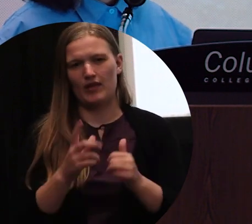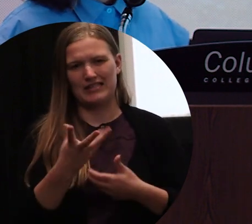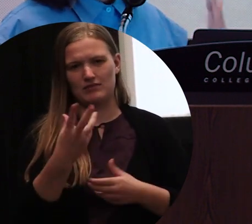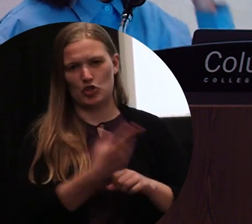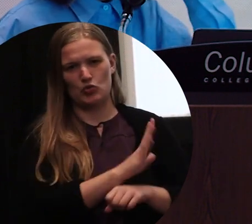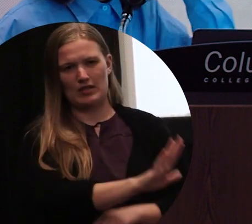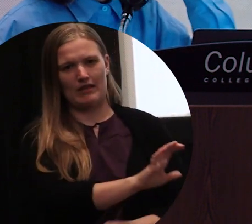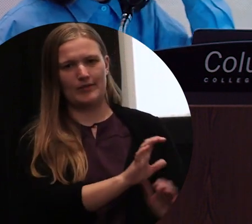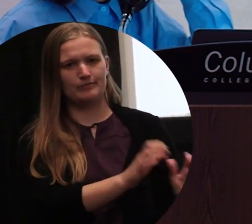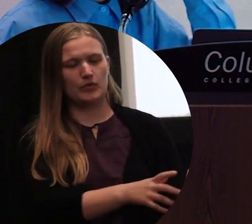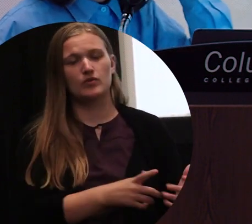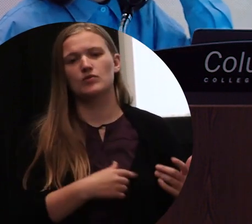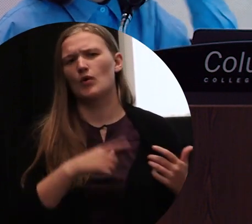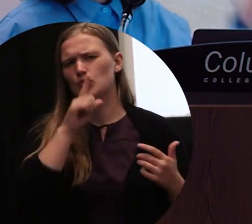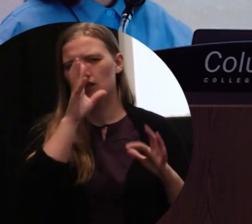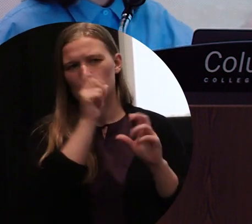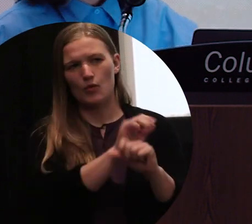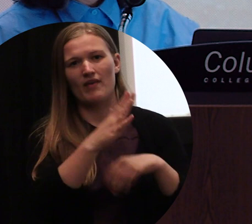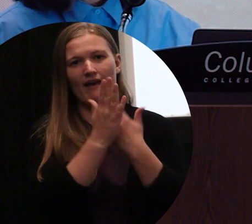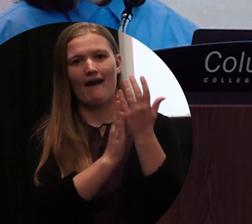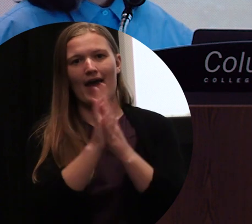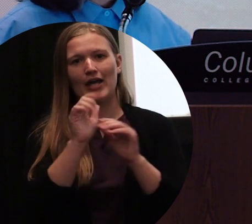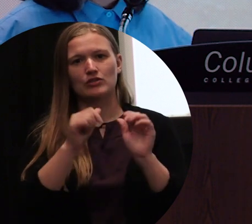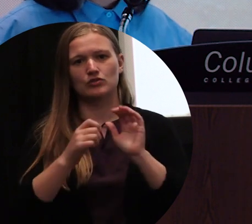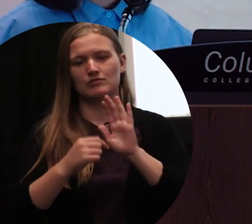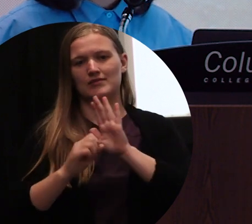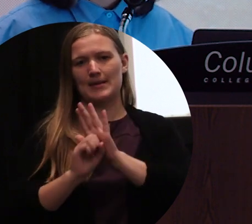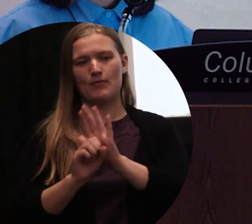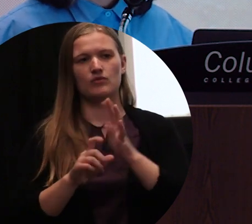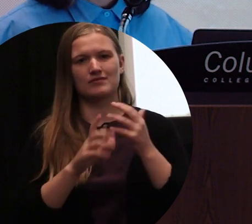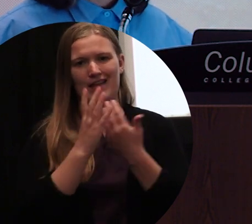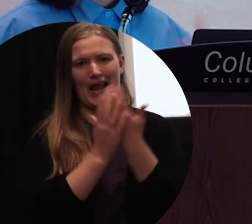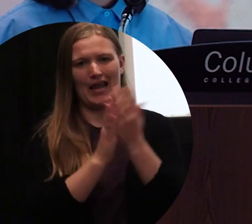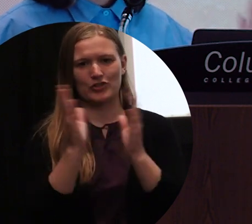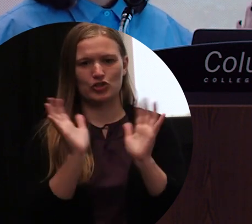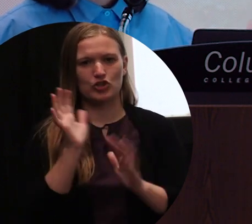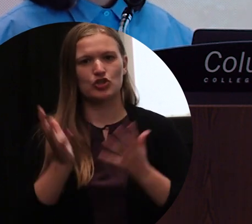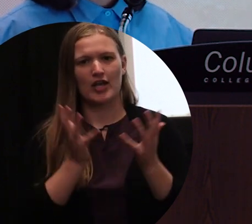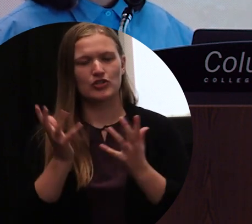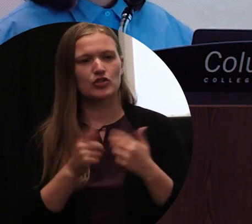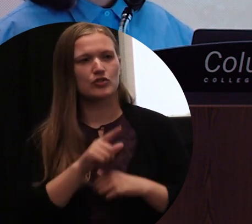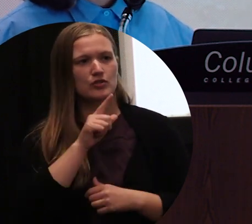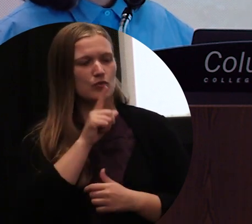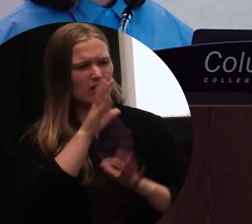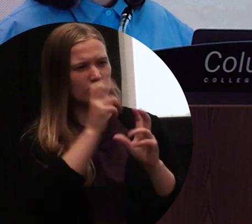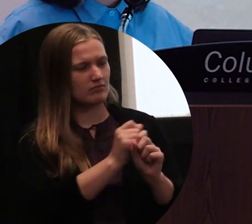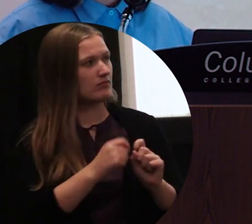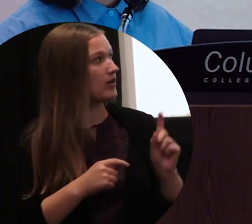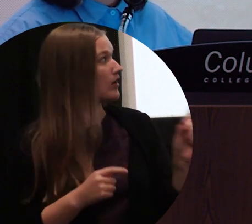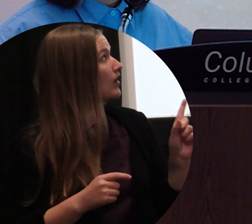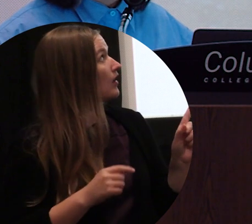used. So I'm really interested in those hand gestures. And then once again, this is the similar green image of